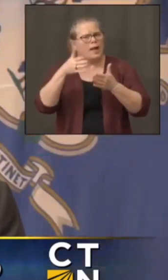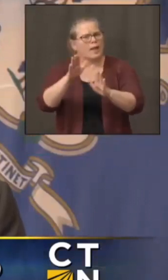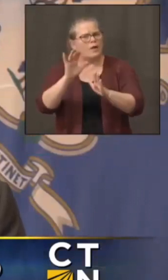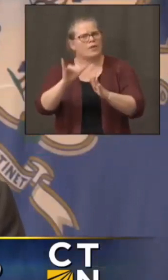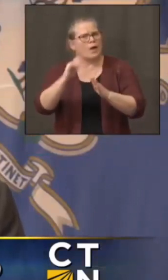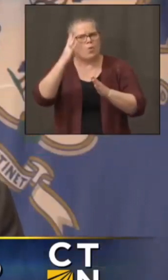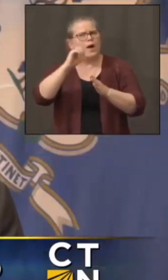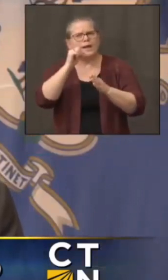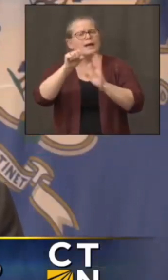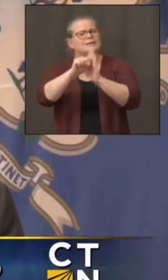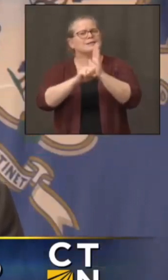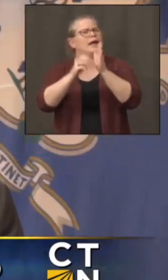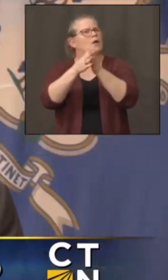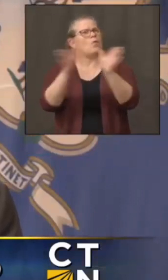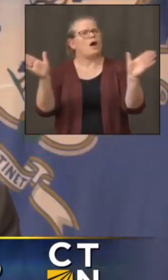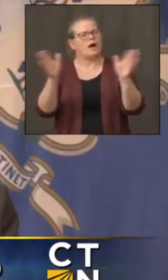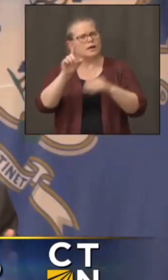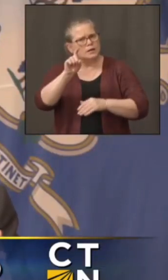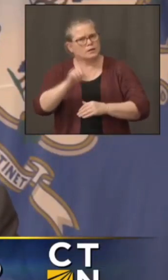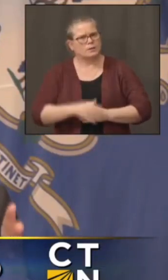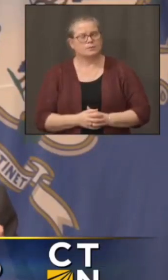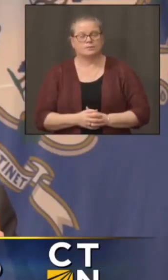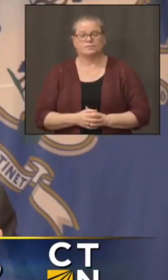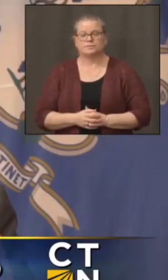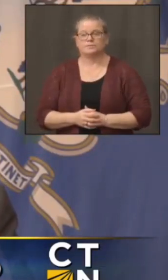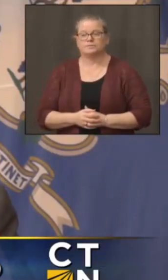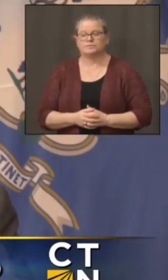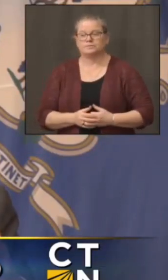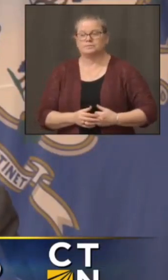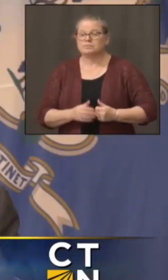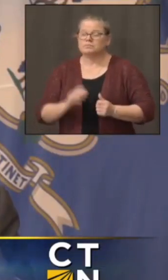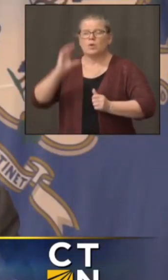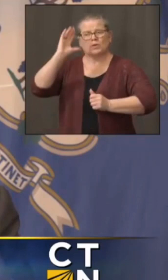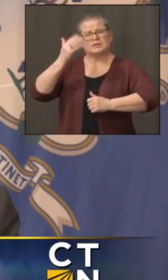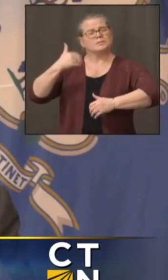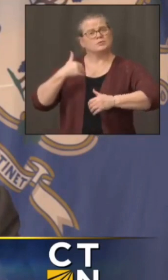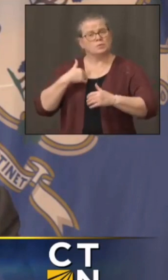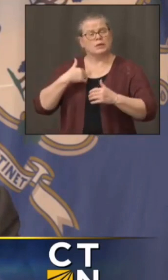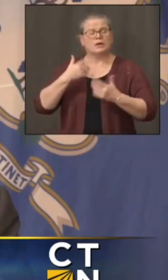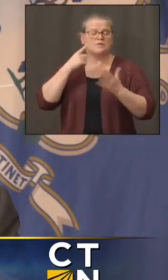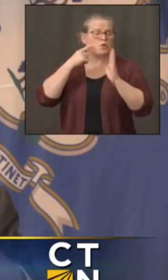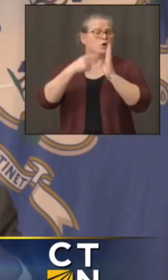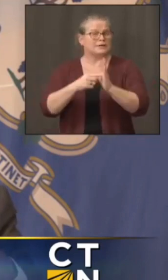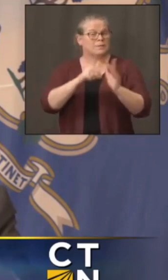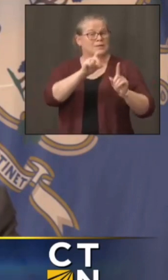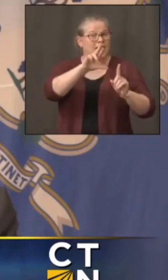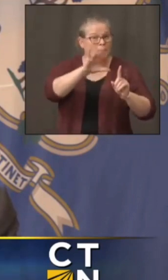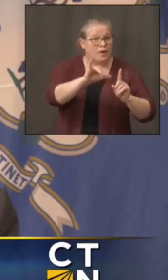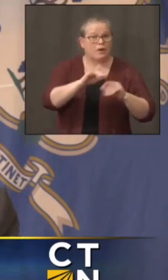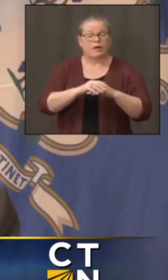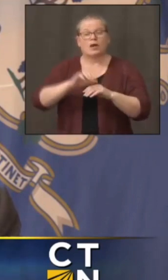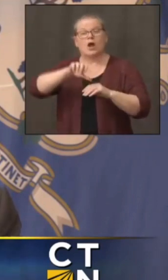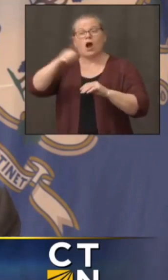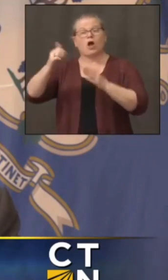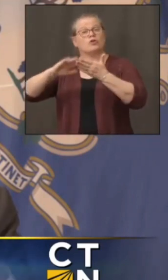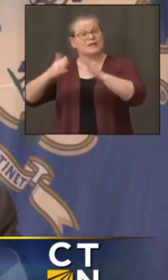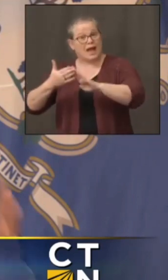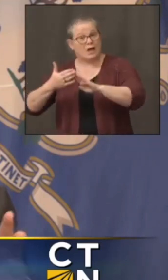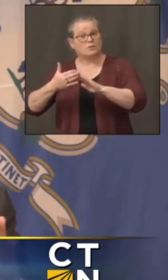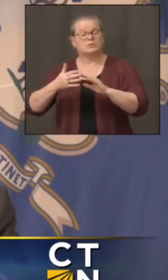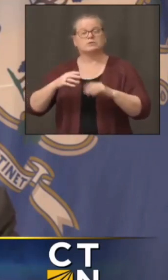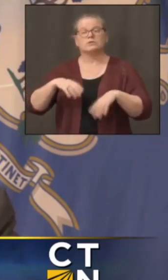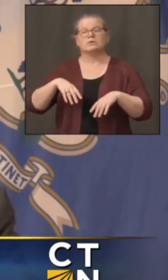Emily, it does seem to me that in Danbury and other places, we've been able to bring in the rapid response